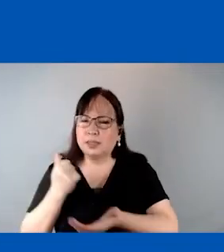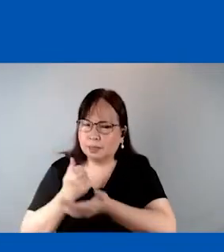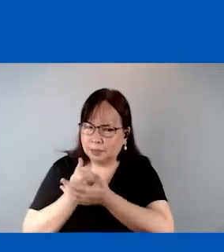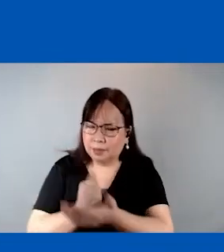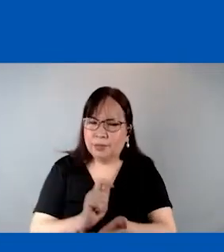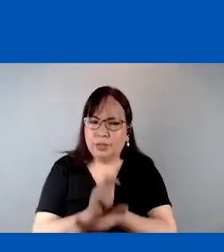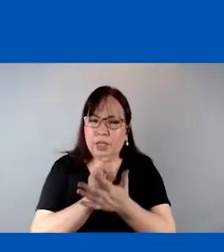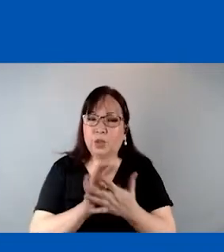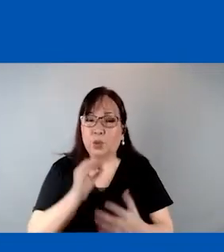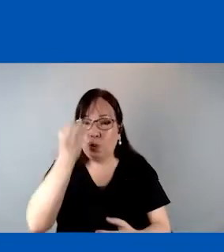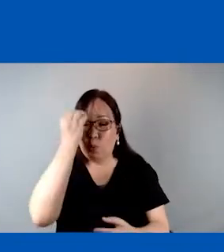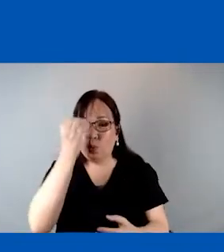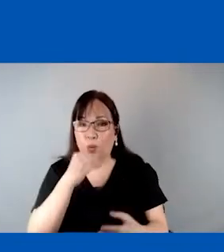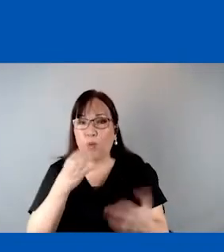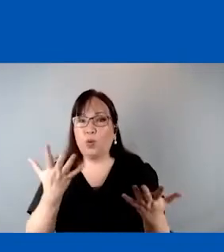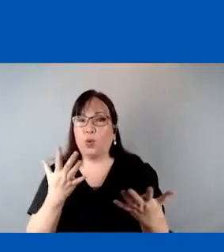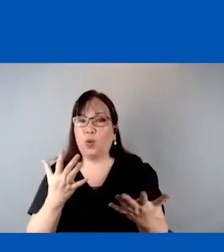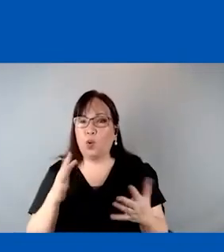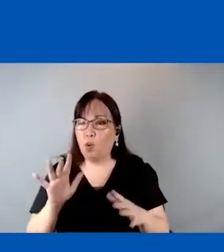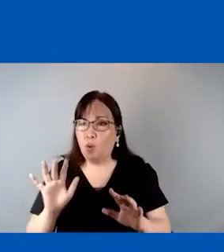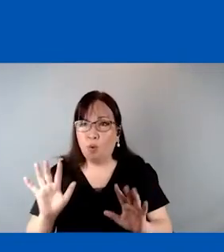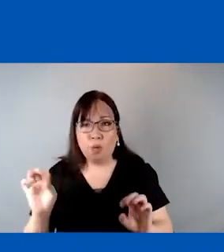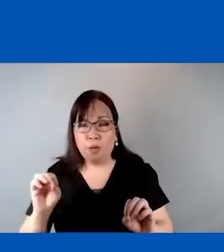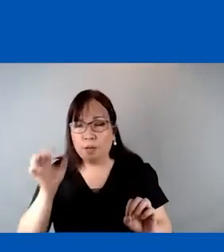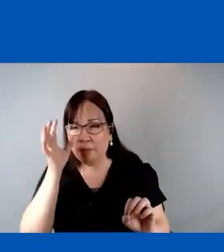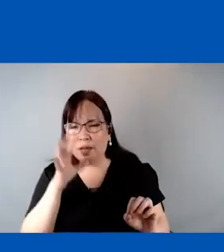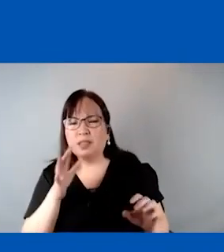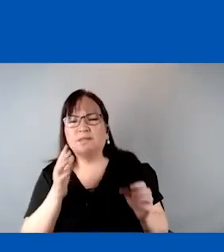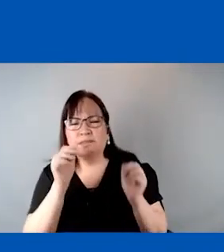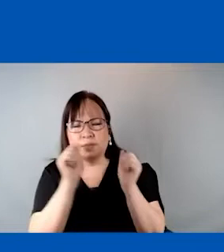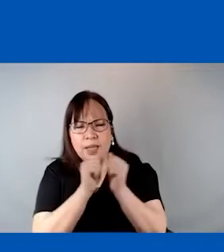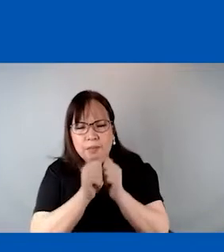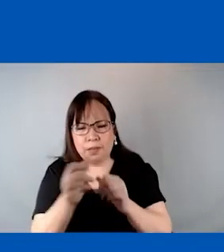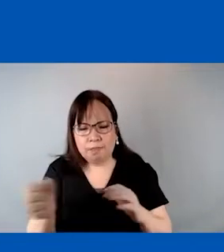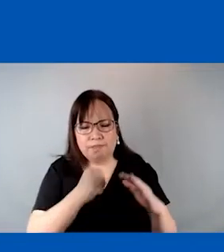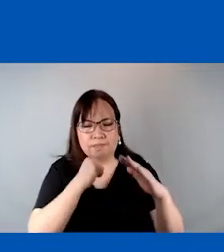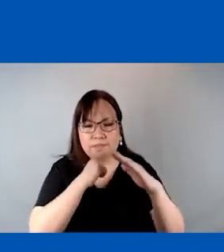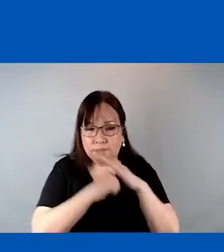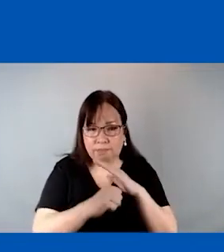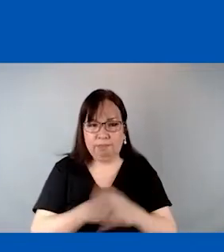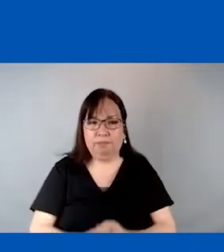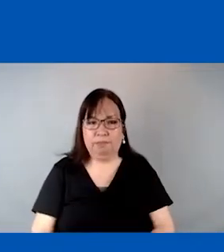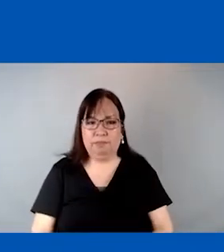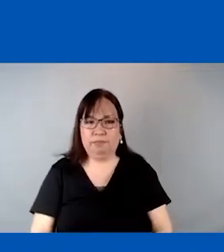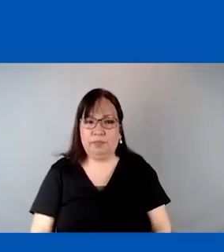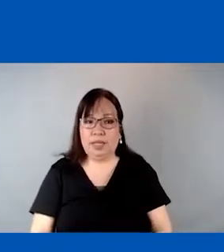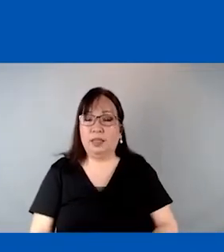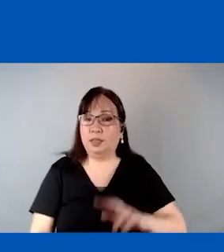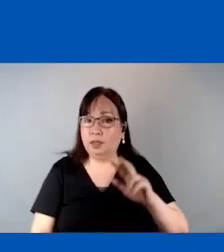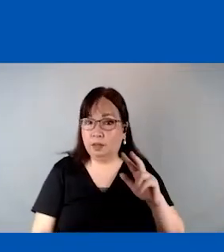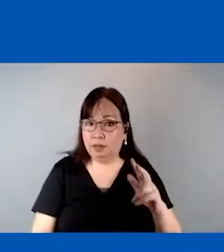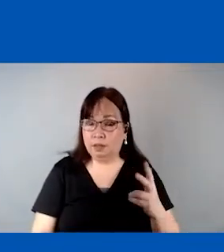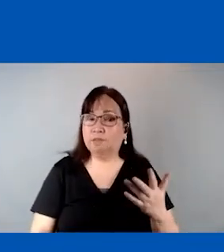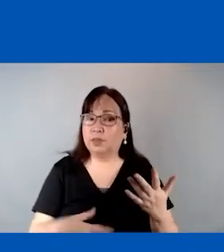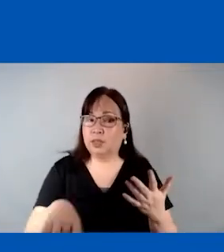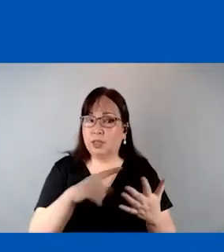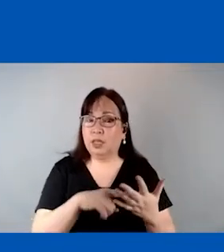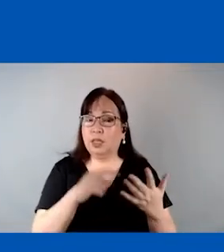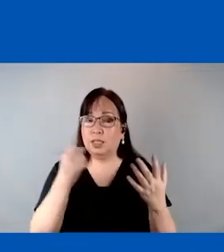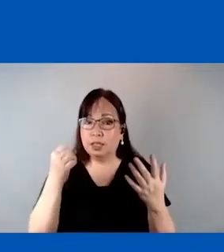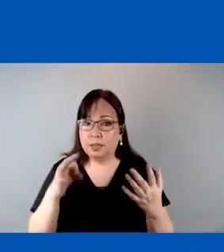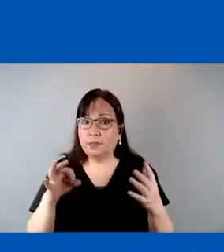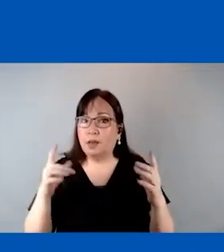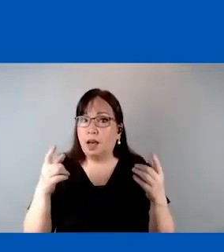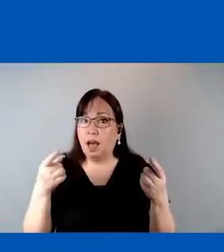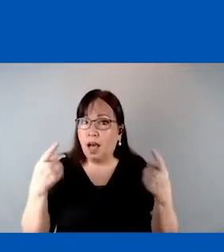the waif must be sheltered and succored. Third, the child must be the first to receive relief